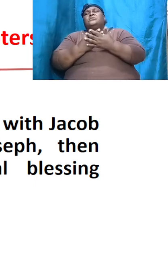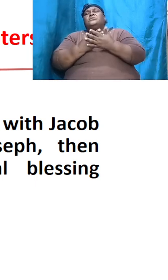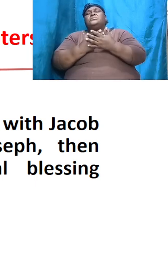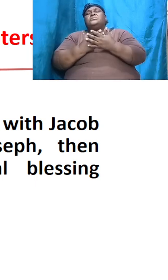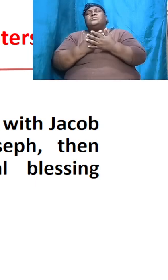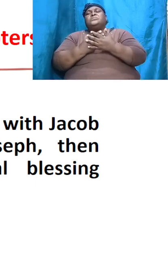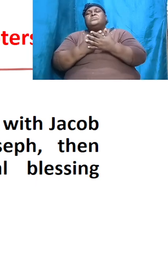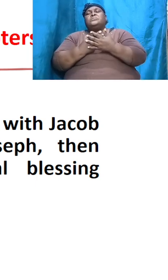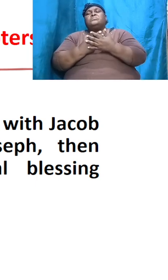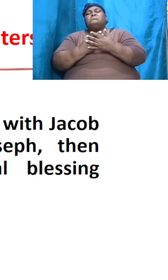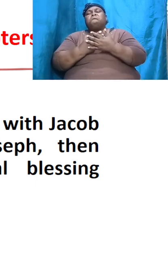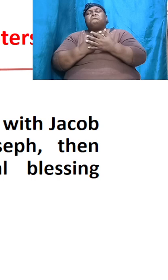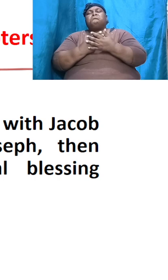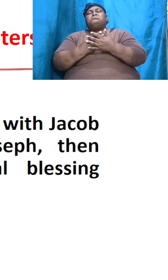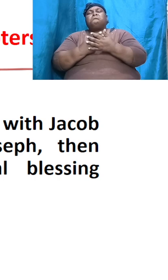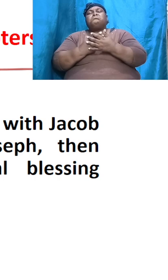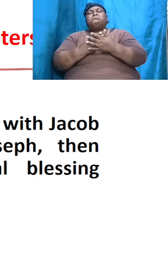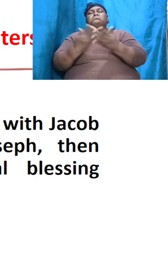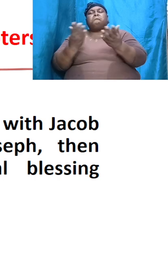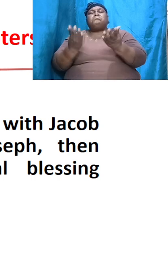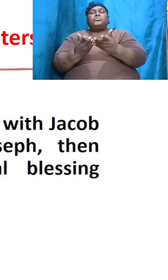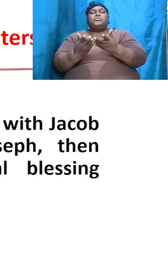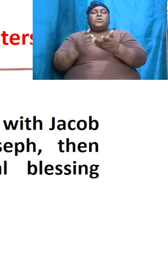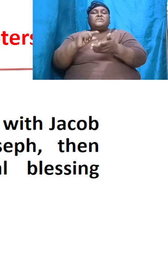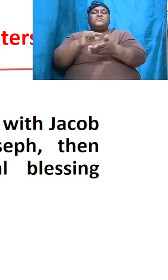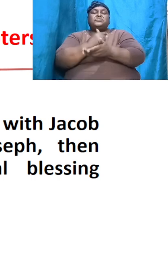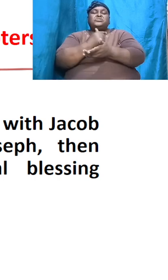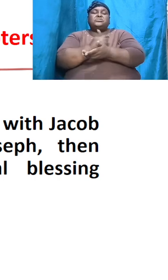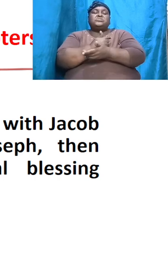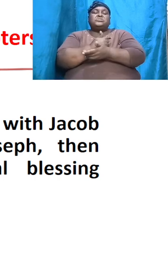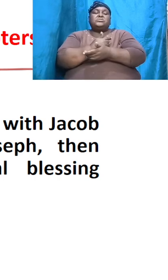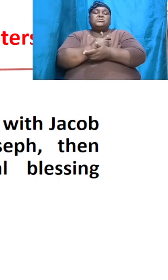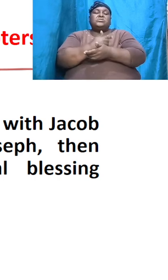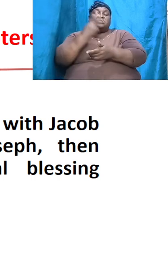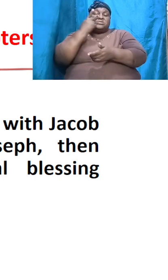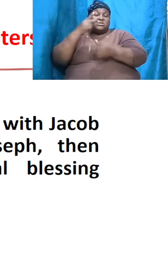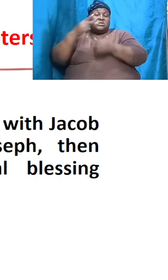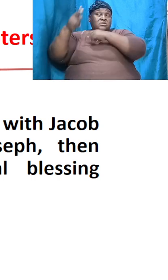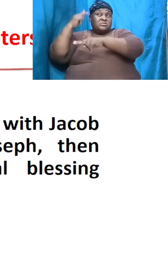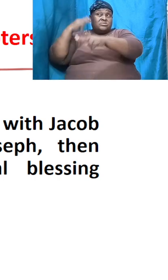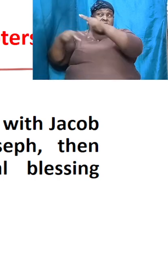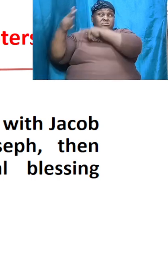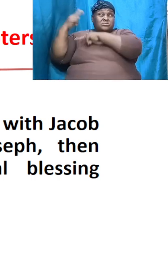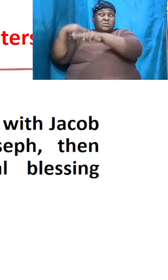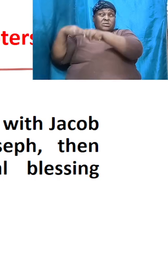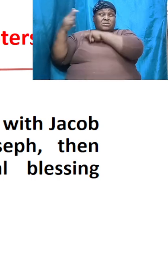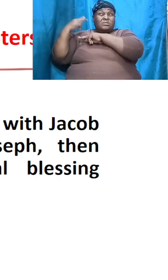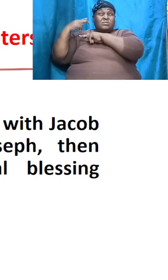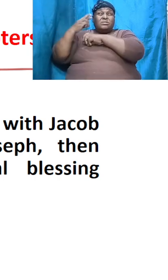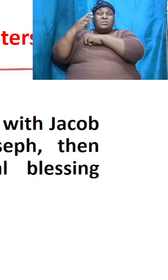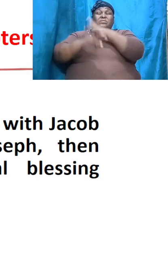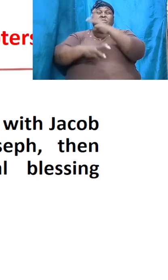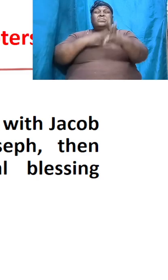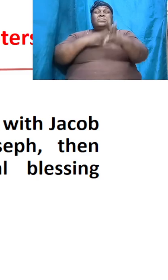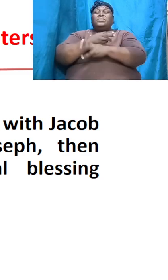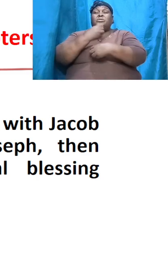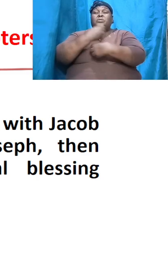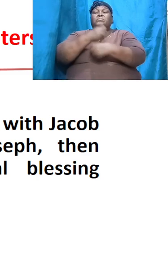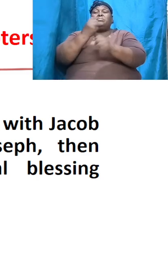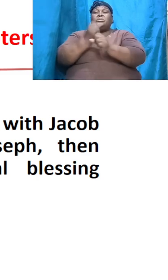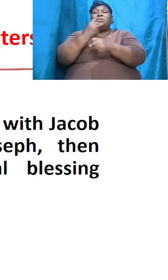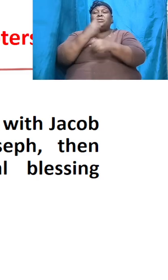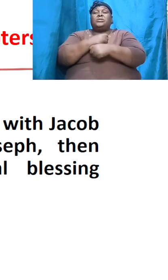book of Genesis we see the historical events the world was formed